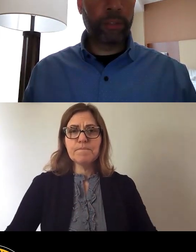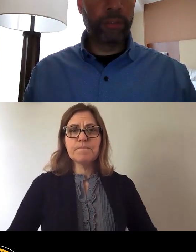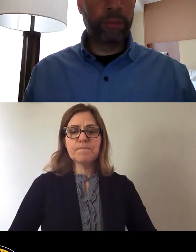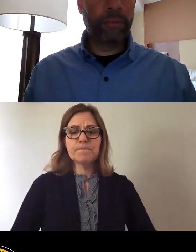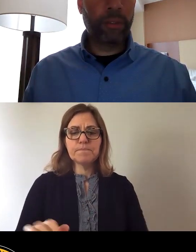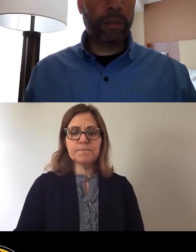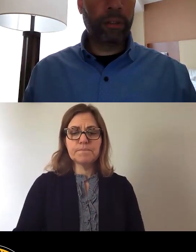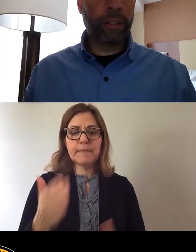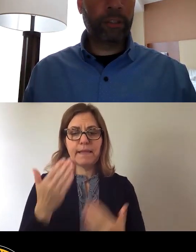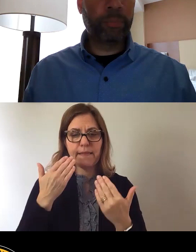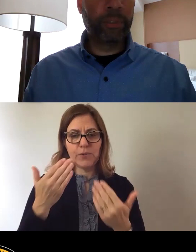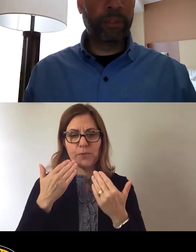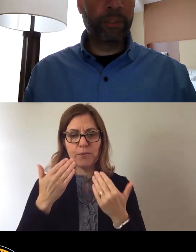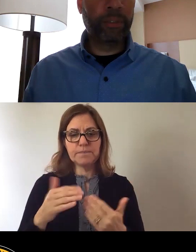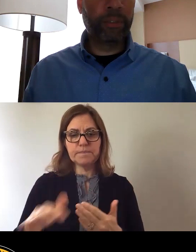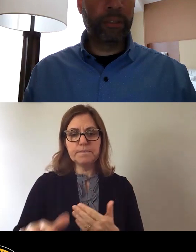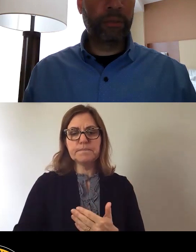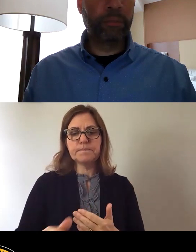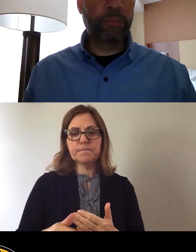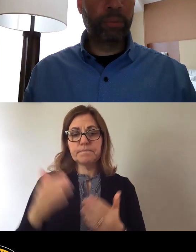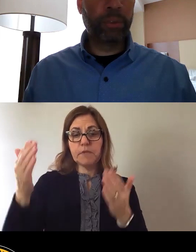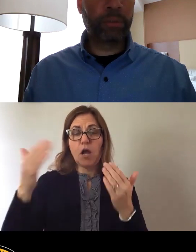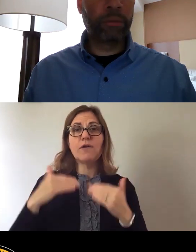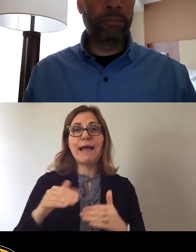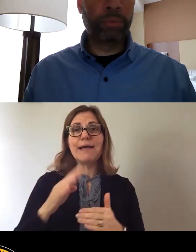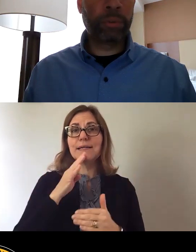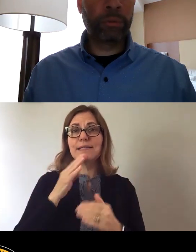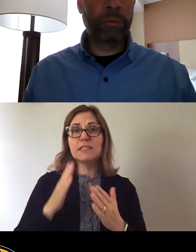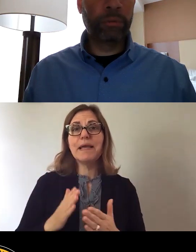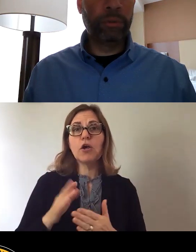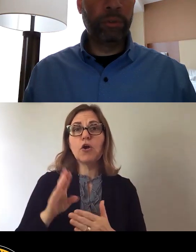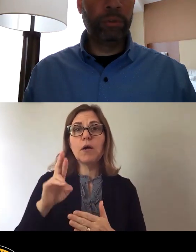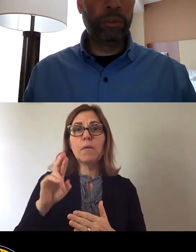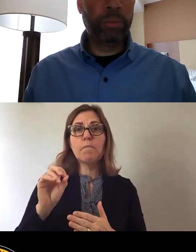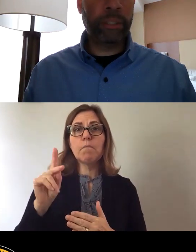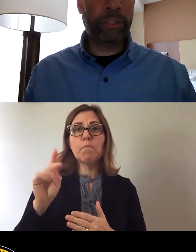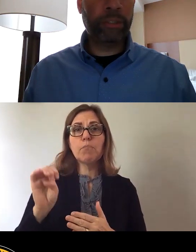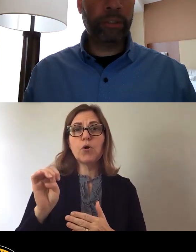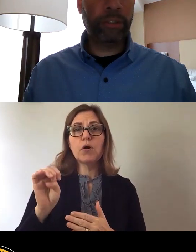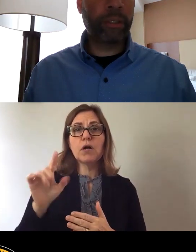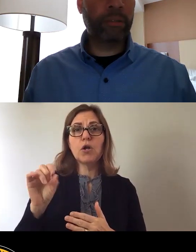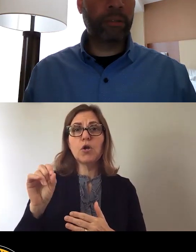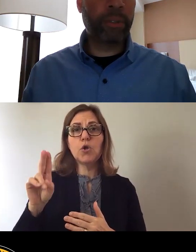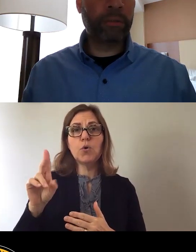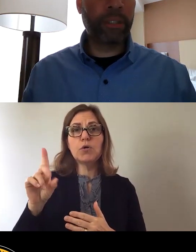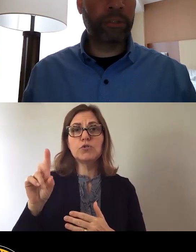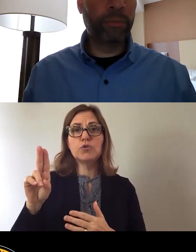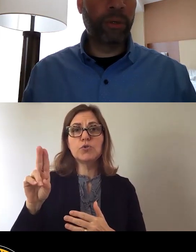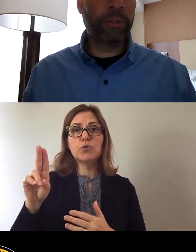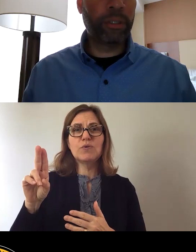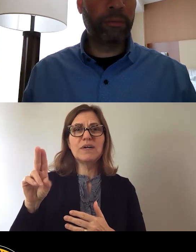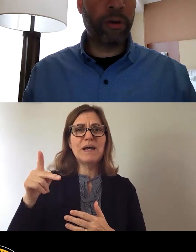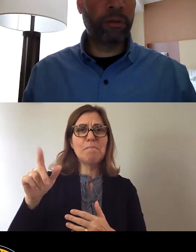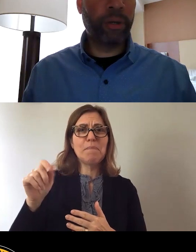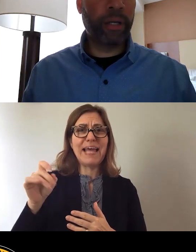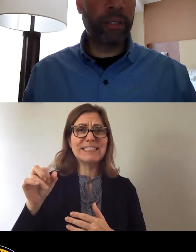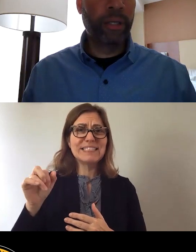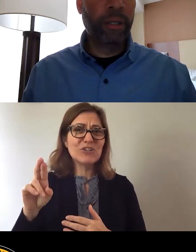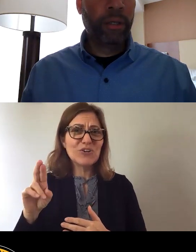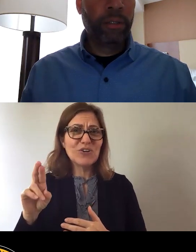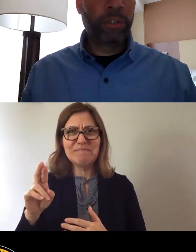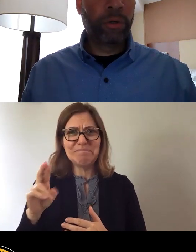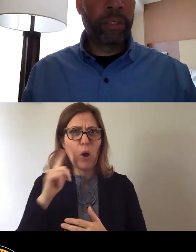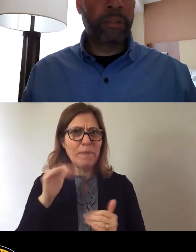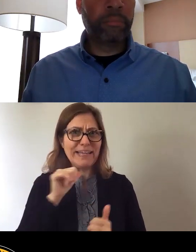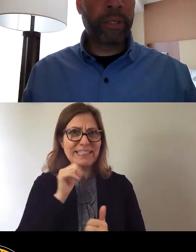Thank you. Our next speaker is Brooke Lou Duplancher. Hope I didn't pronounce that too wrong. Followed by